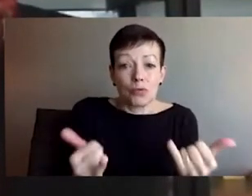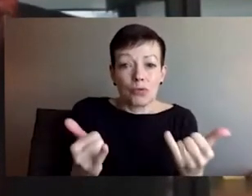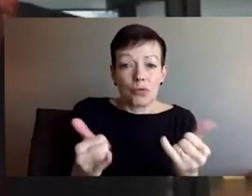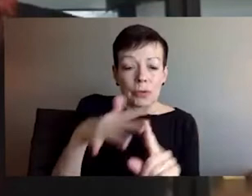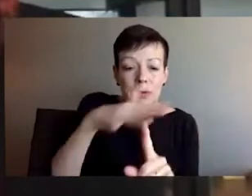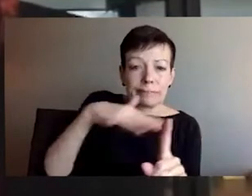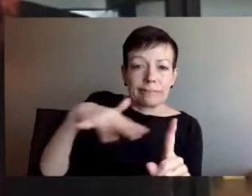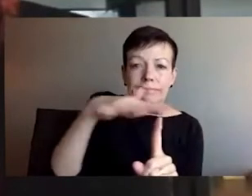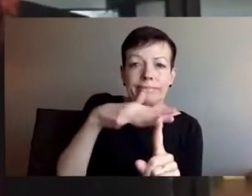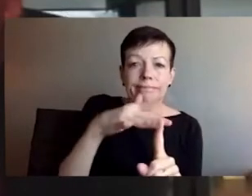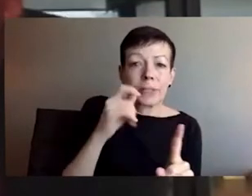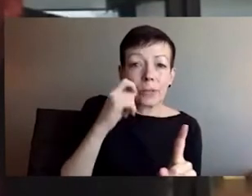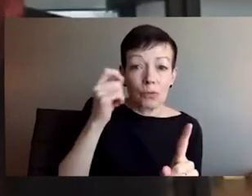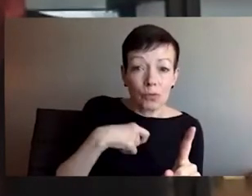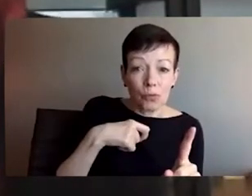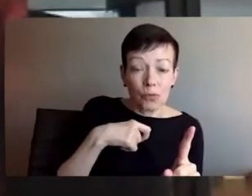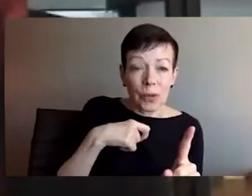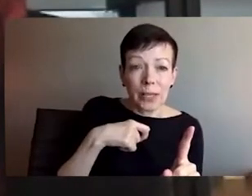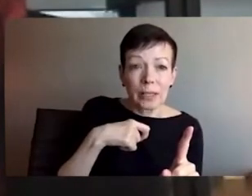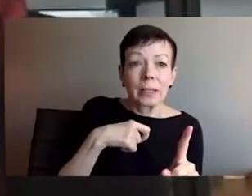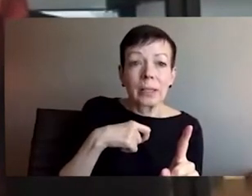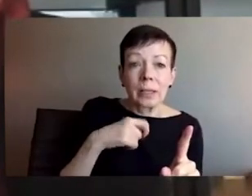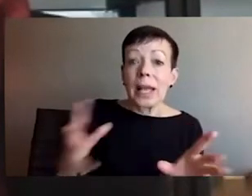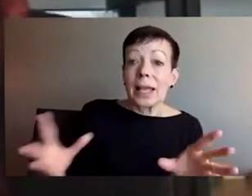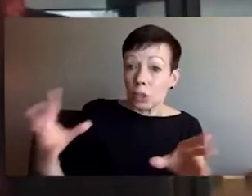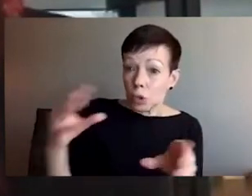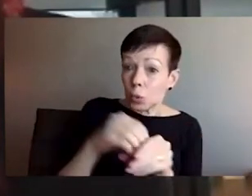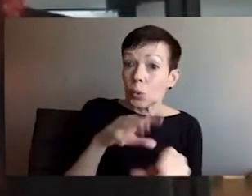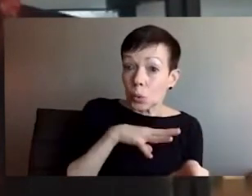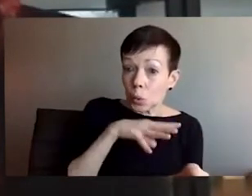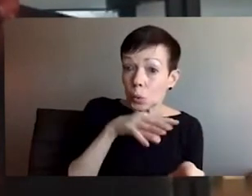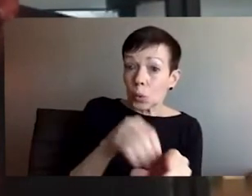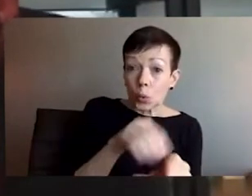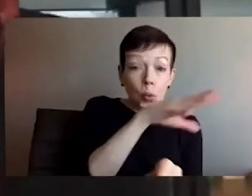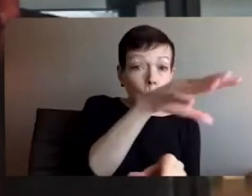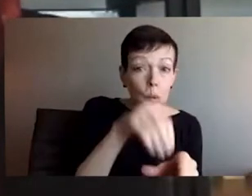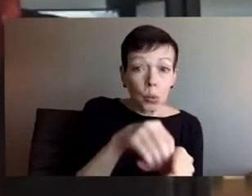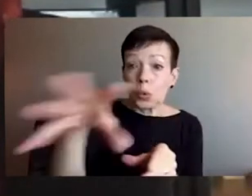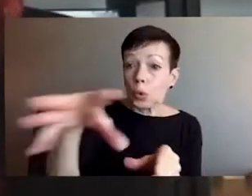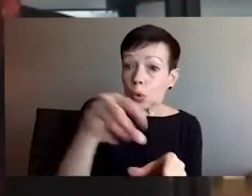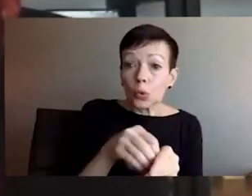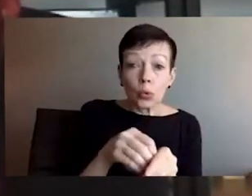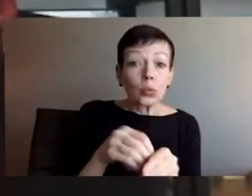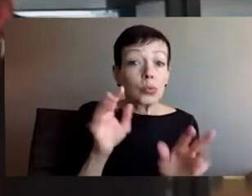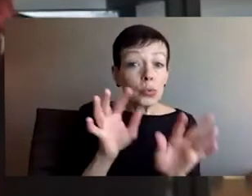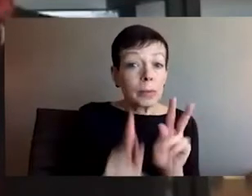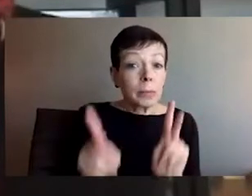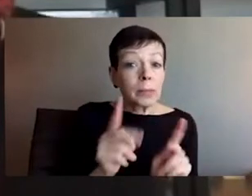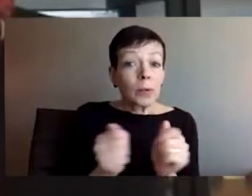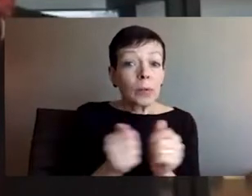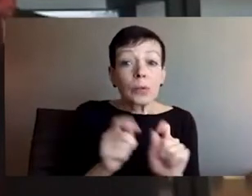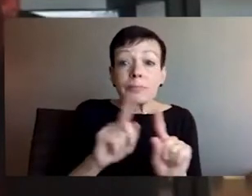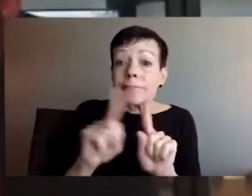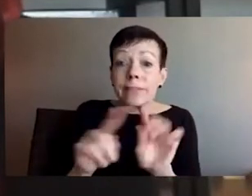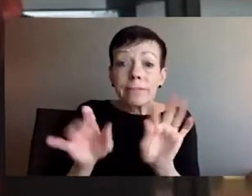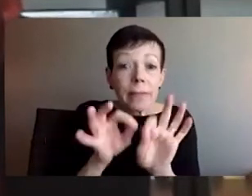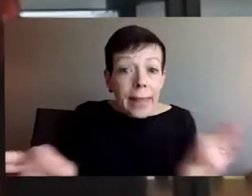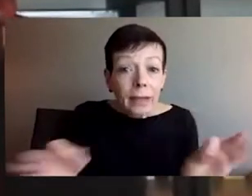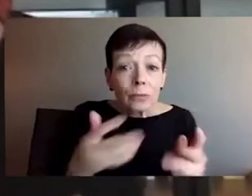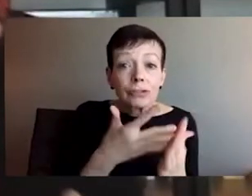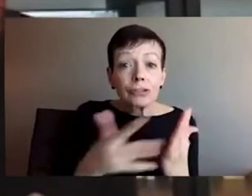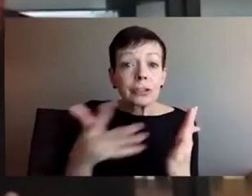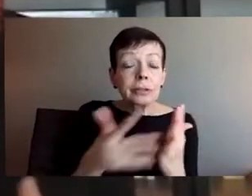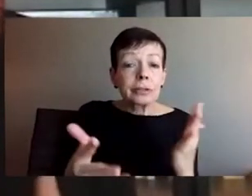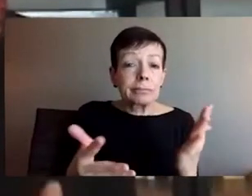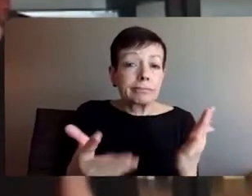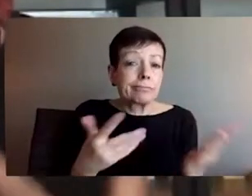how this, um, how this is related to the historical context. Um, we don't have time to speak in detail about the different ways